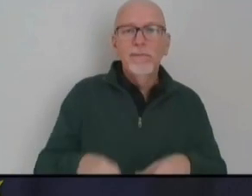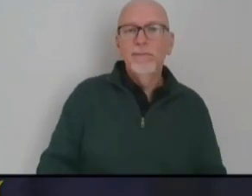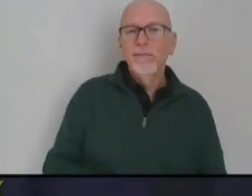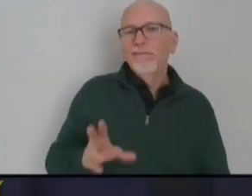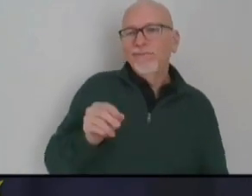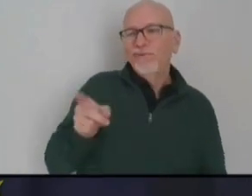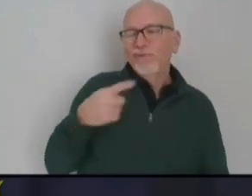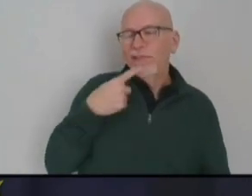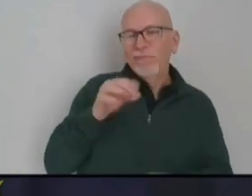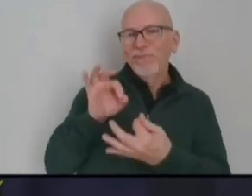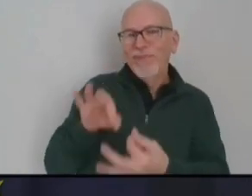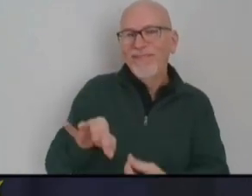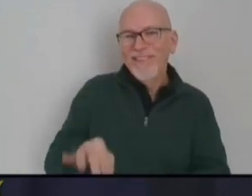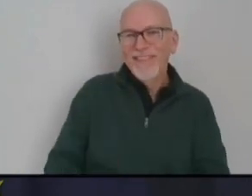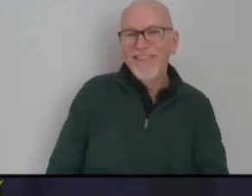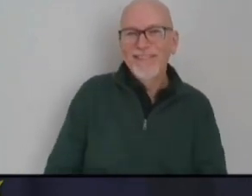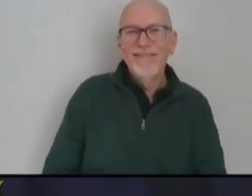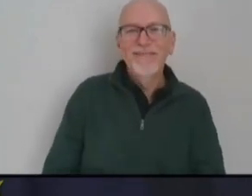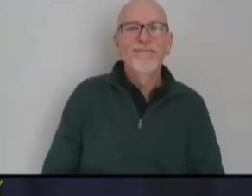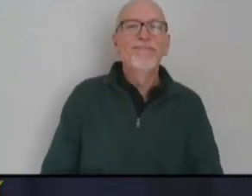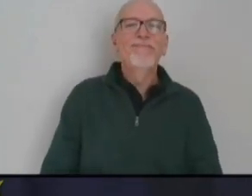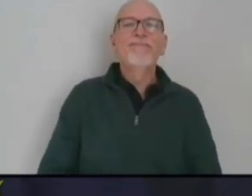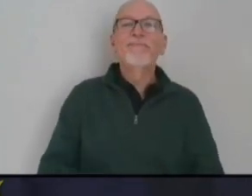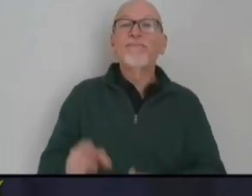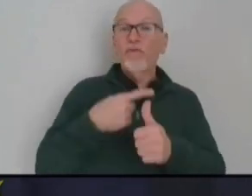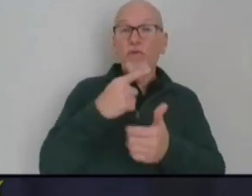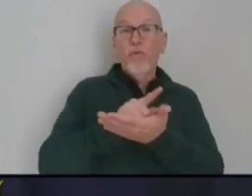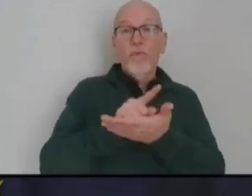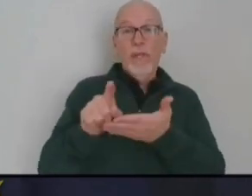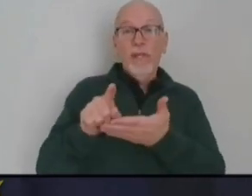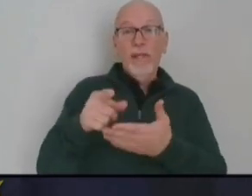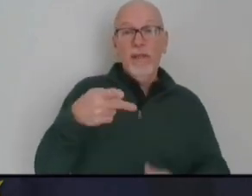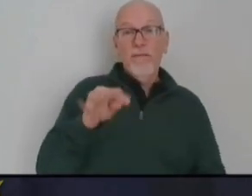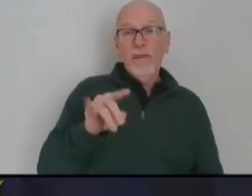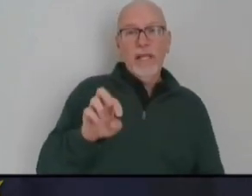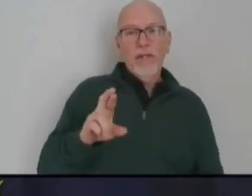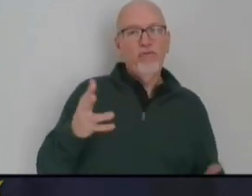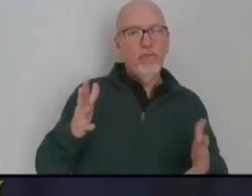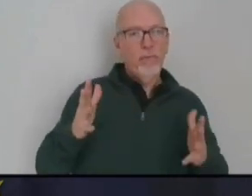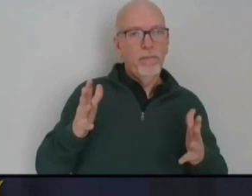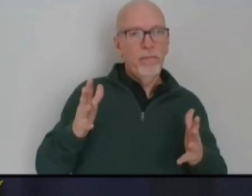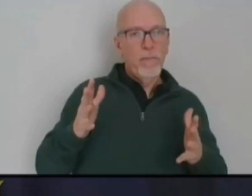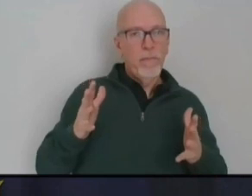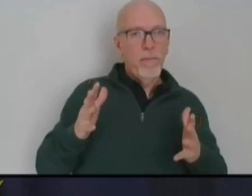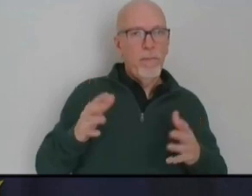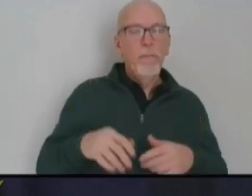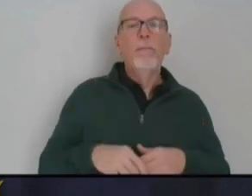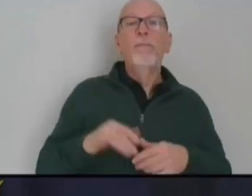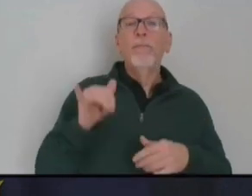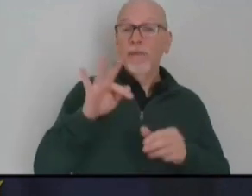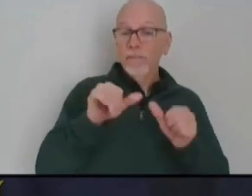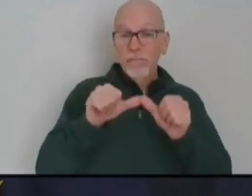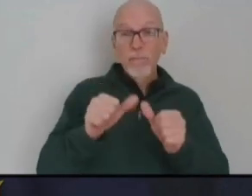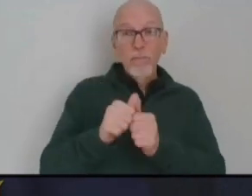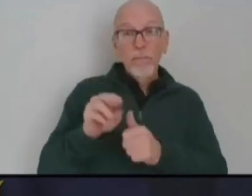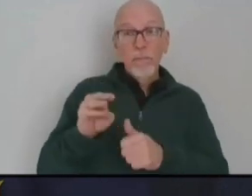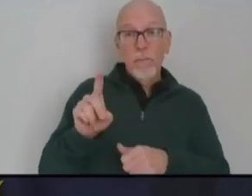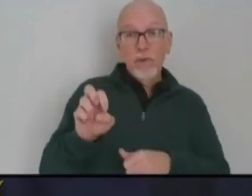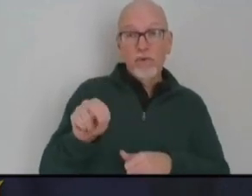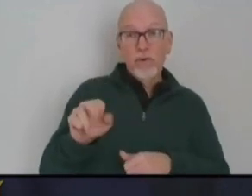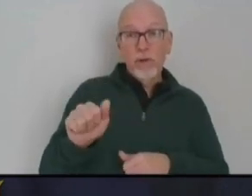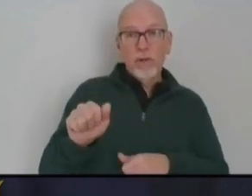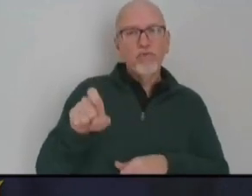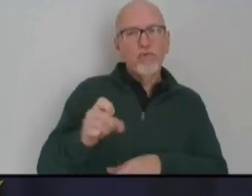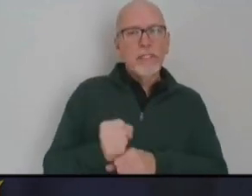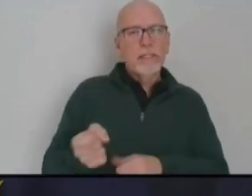perfectly. So this first week we know is only going to be Pfizer. And if everything continues to move forward with Moderna, we expect that next